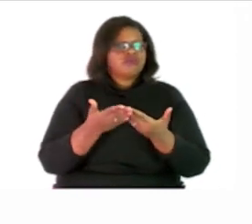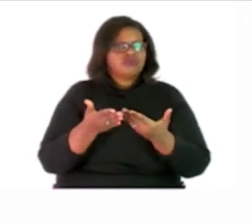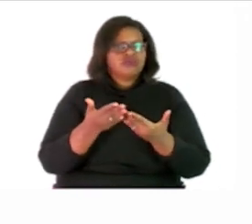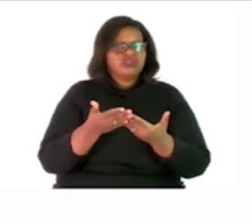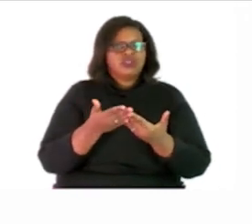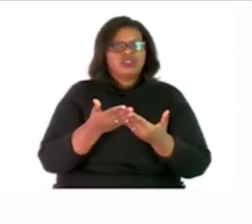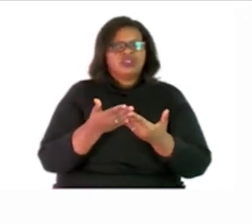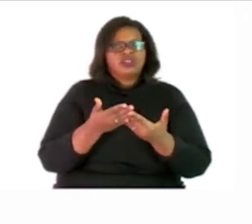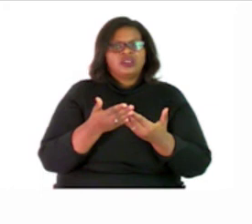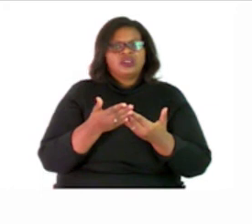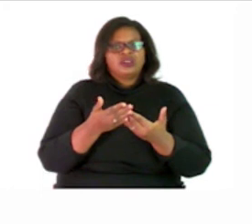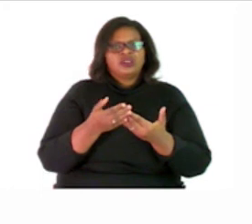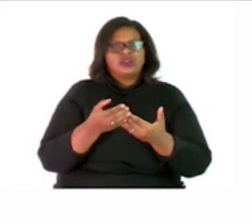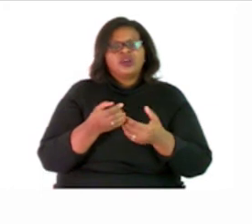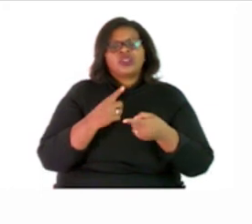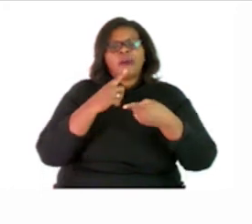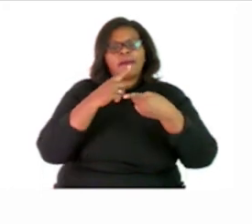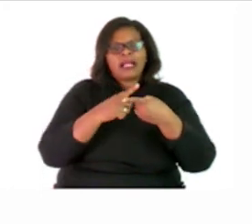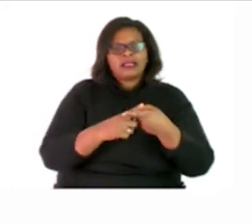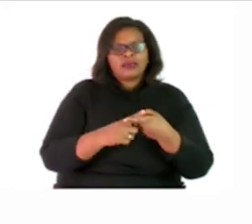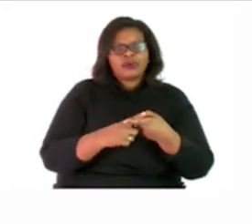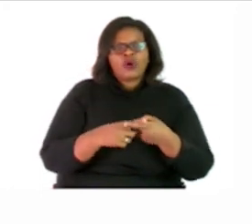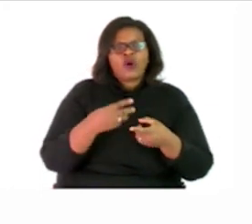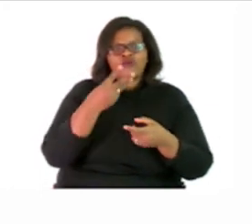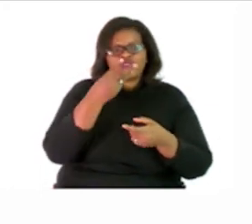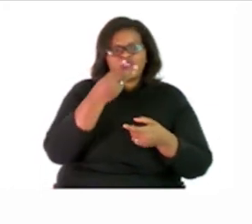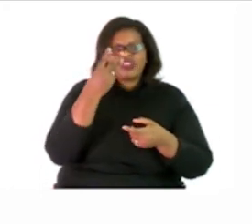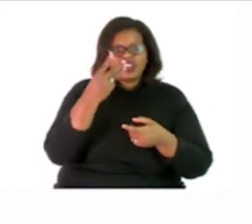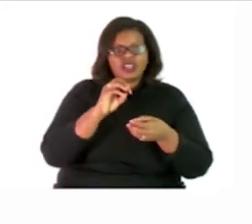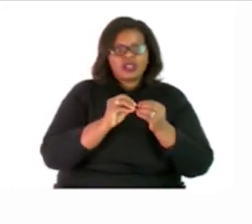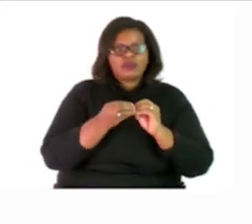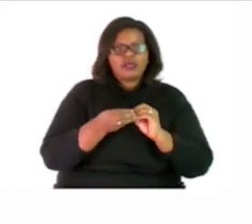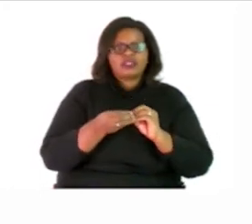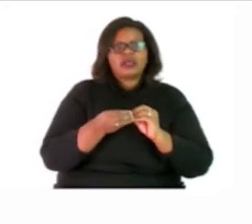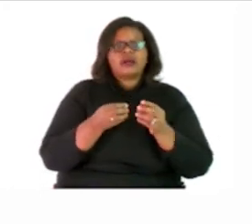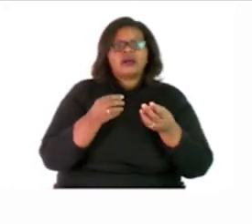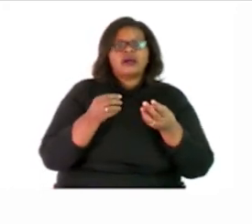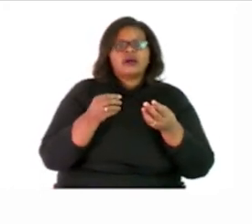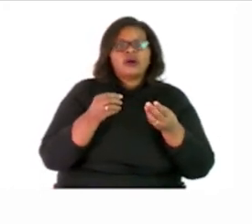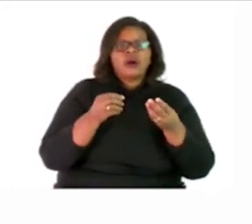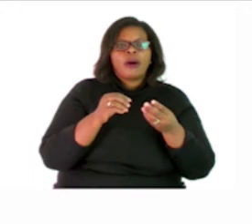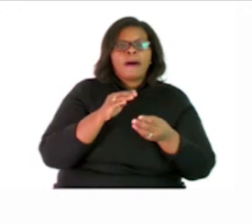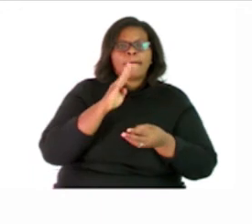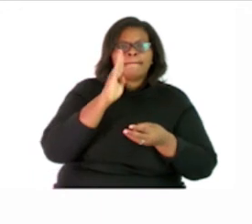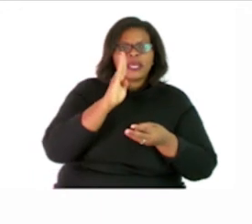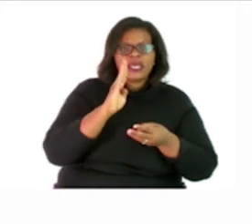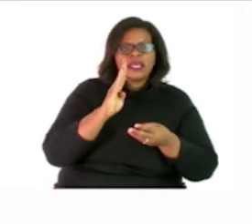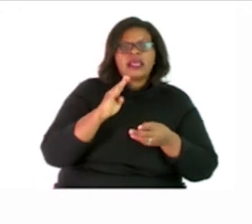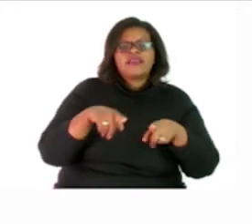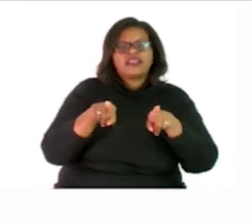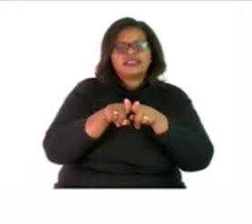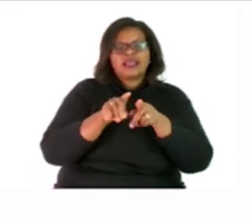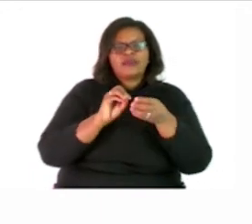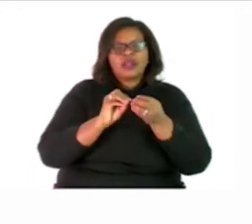find the next 12 multiples of these three numbers B discover all the common multiples of